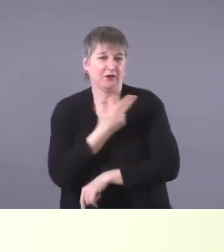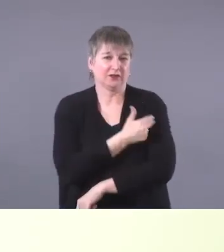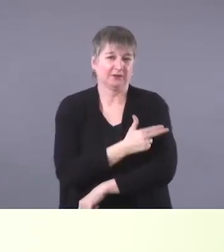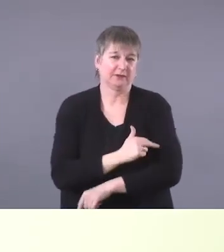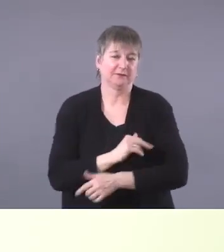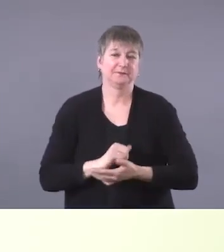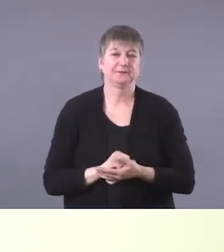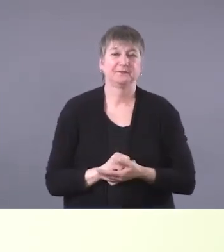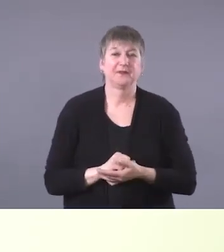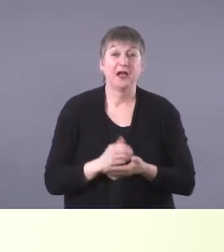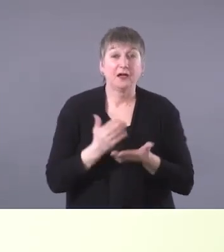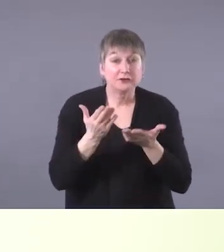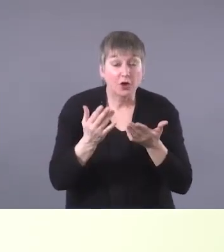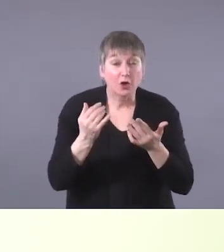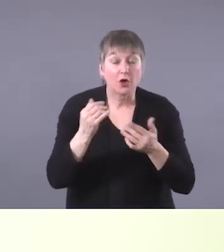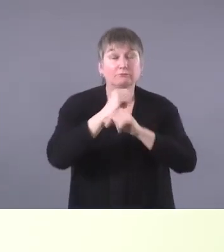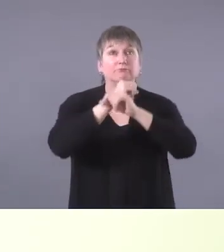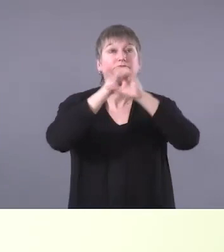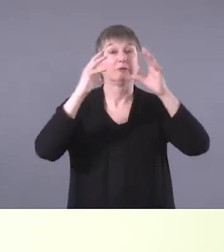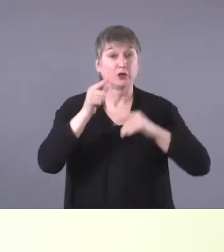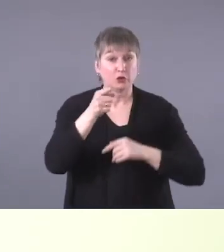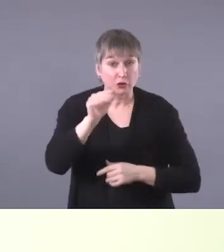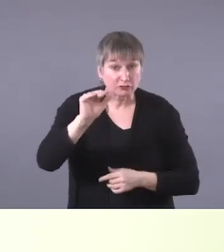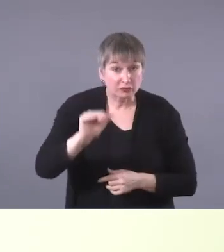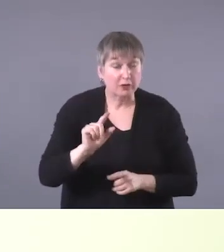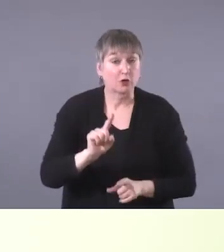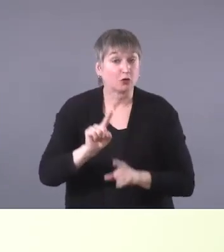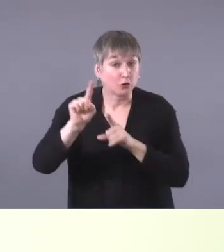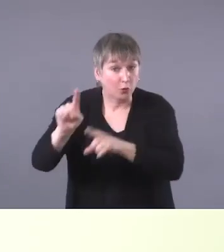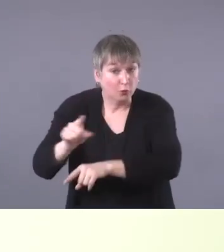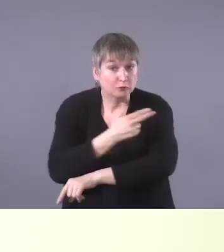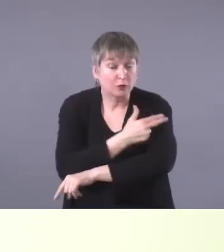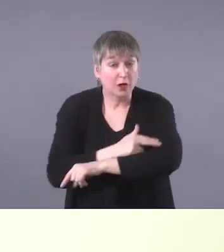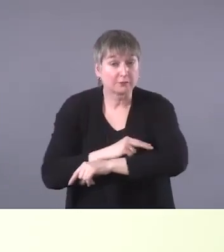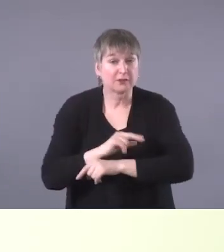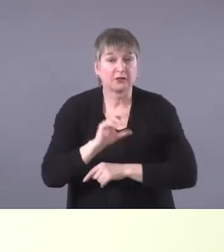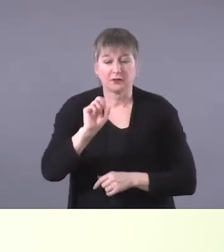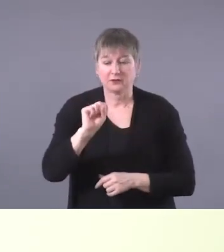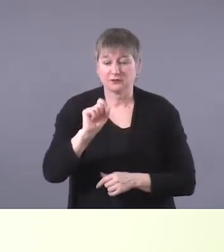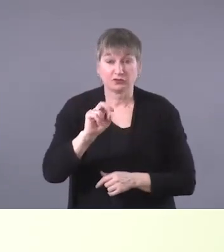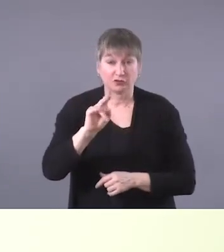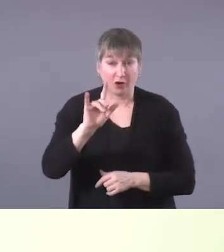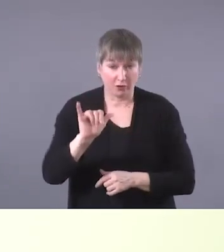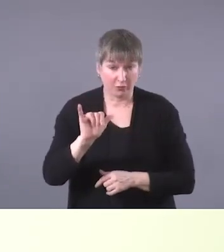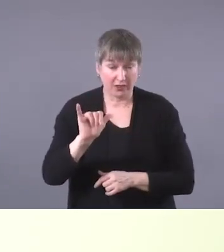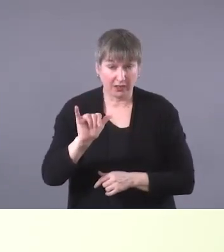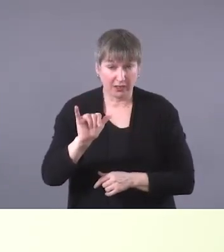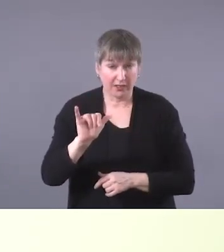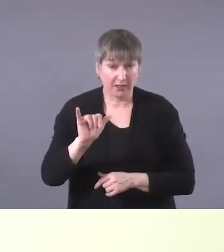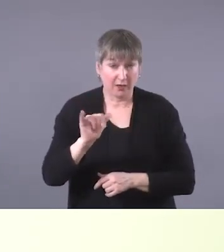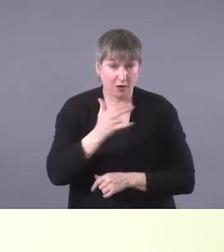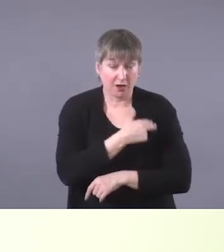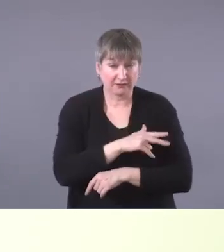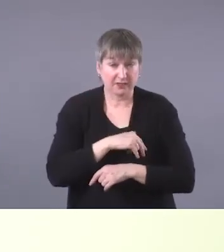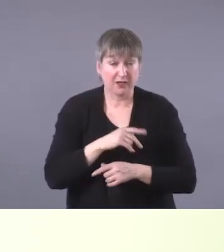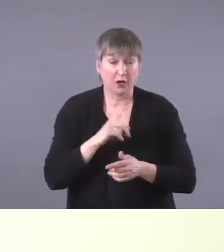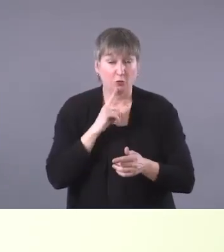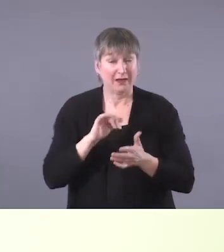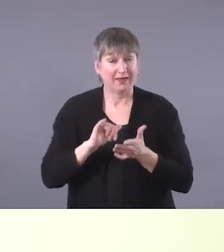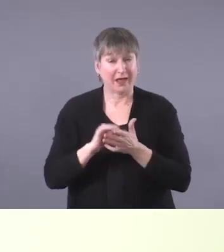imagine your child being at the Stollery Children's Hospital, approximately a thousand kilometers away from your home community.